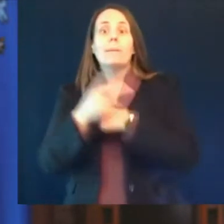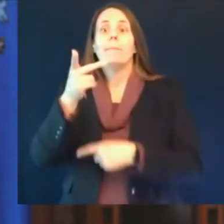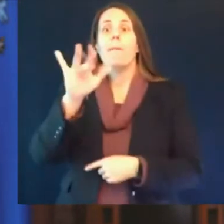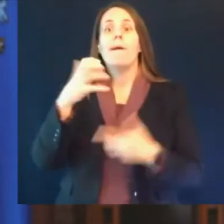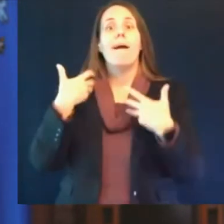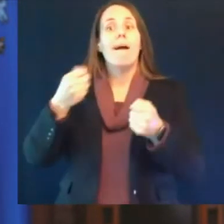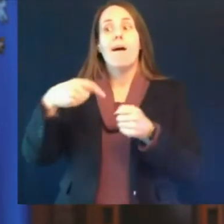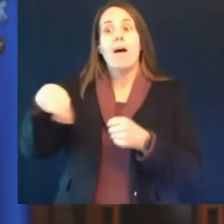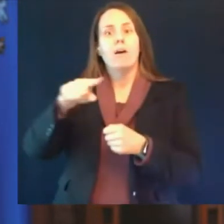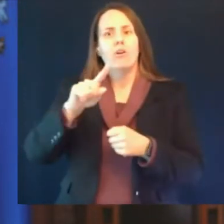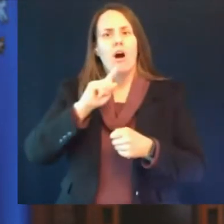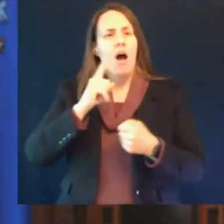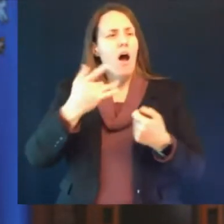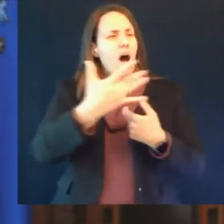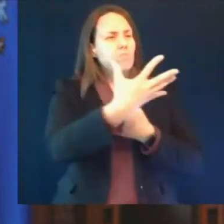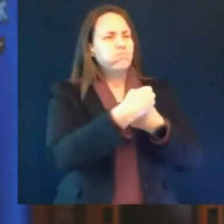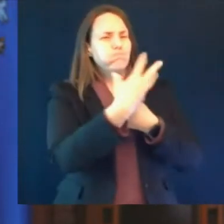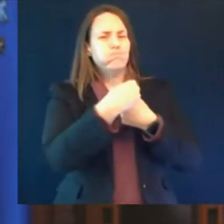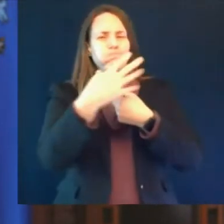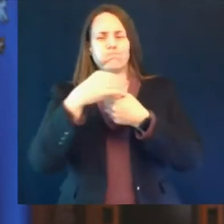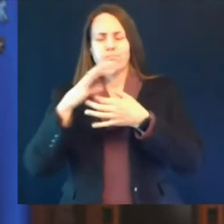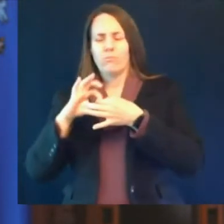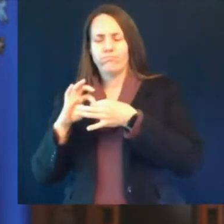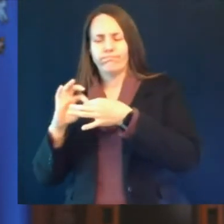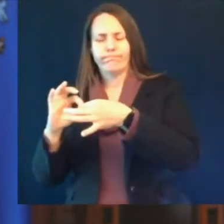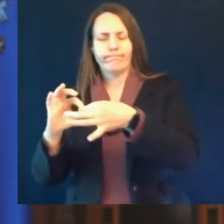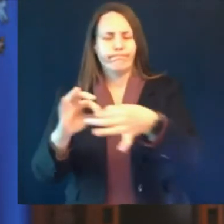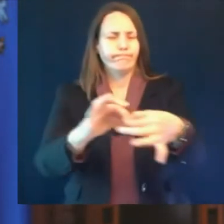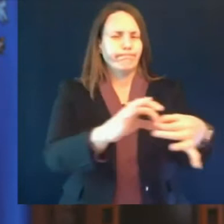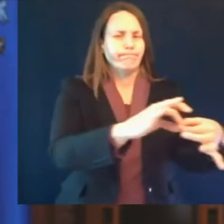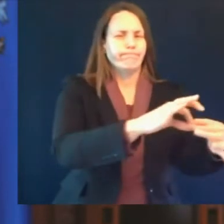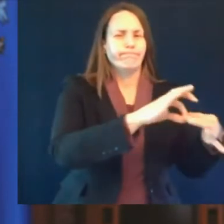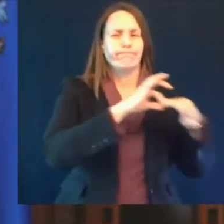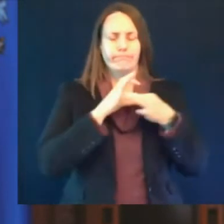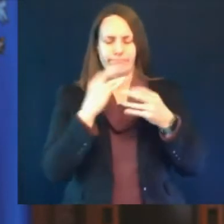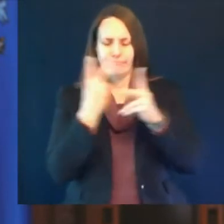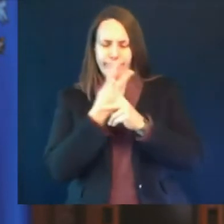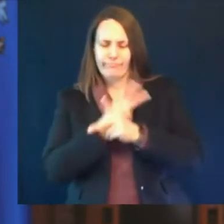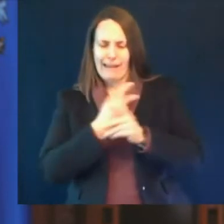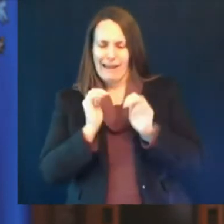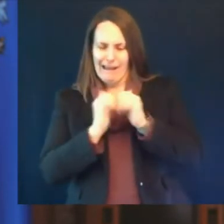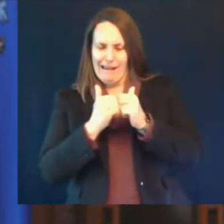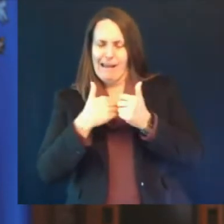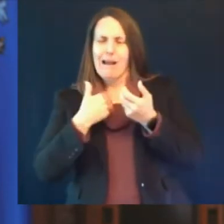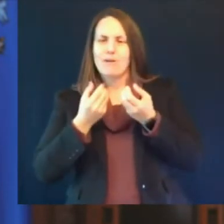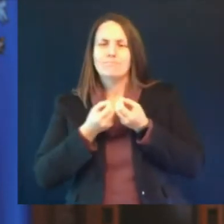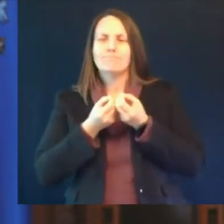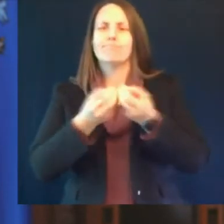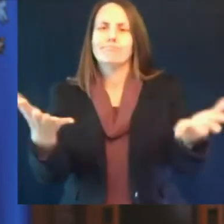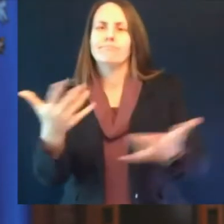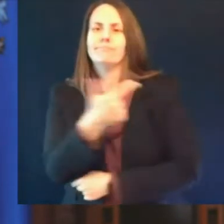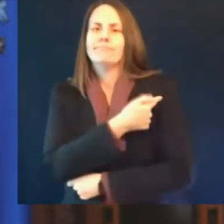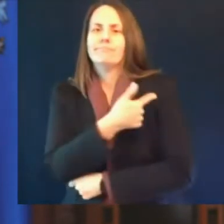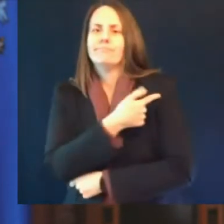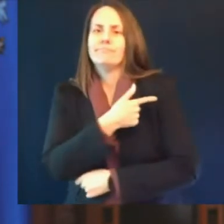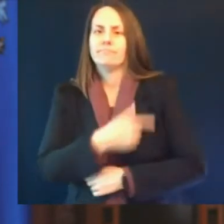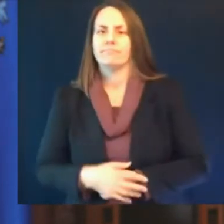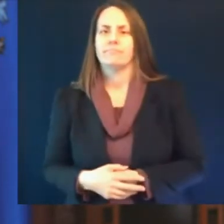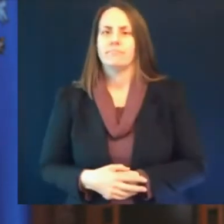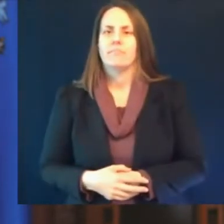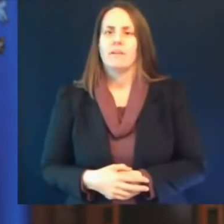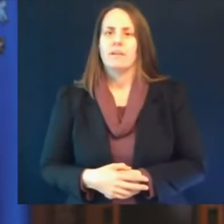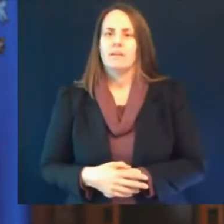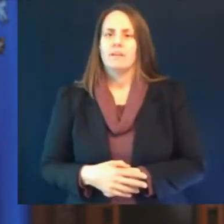period we couldn't do it at all without the kindness empathy compassion and just honest to goodness hard